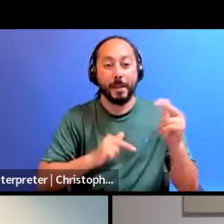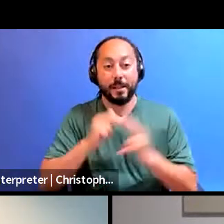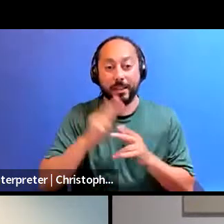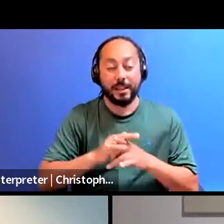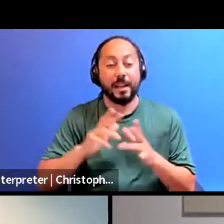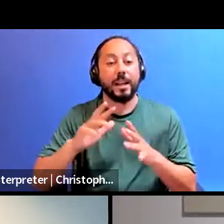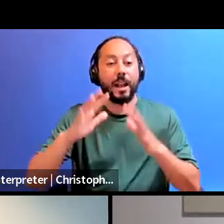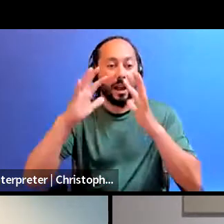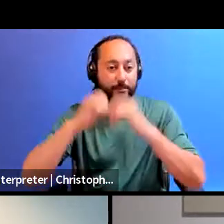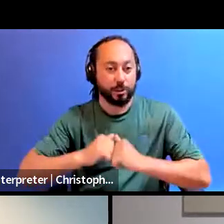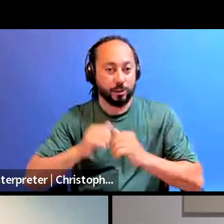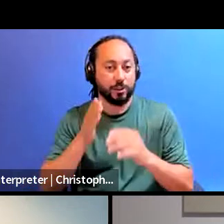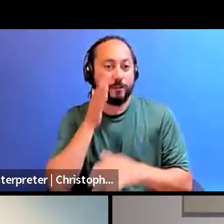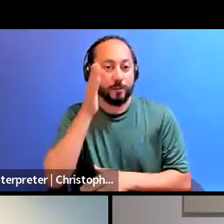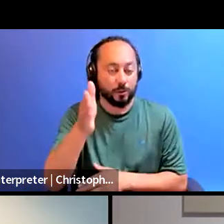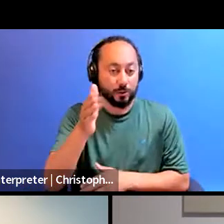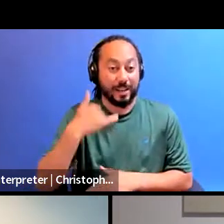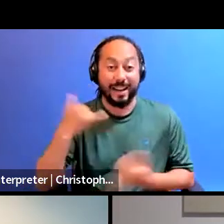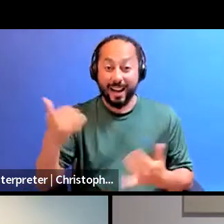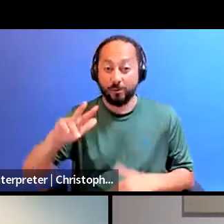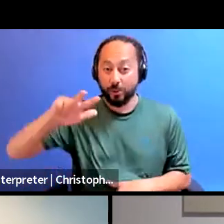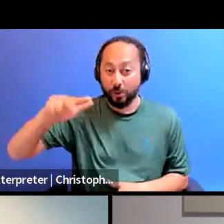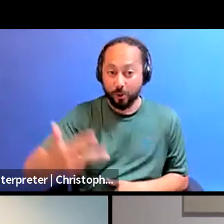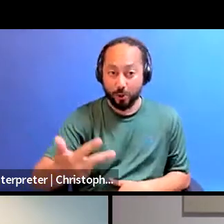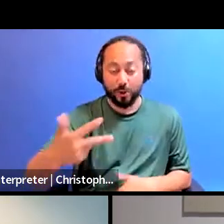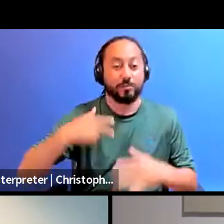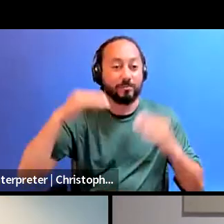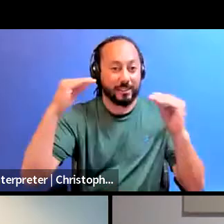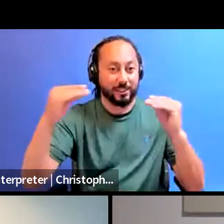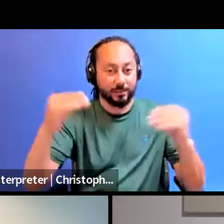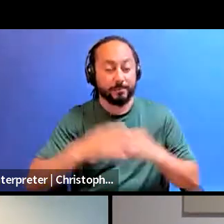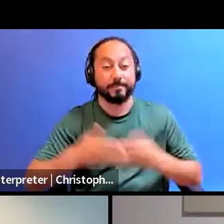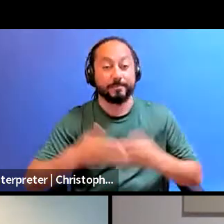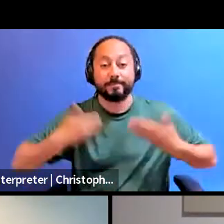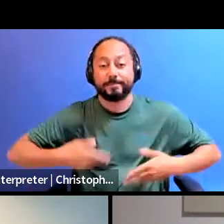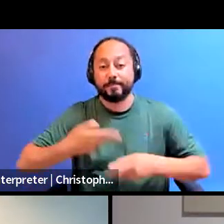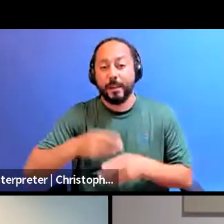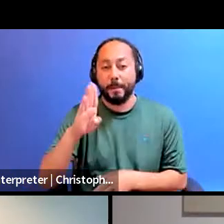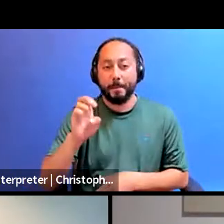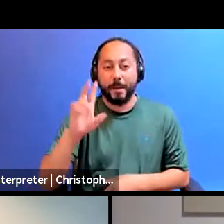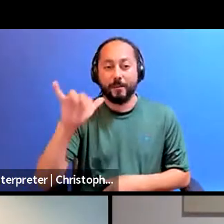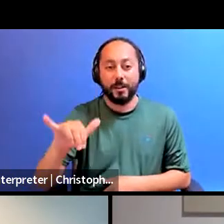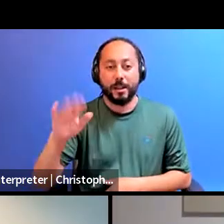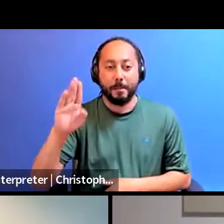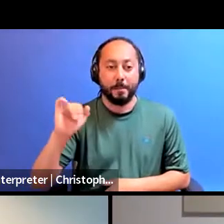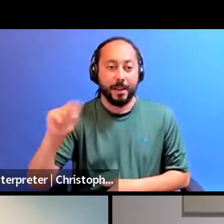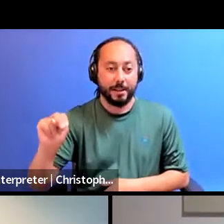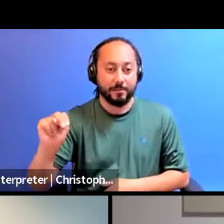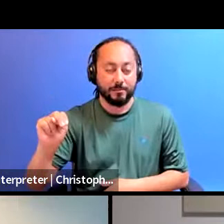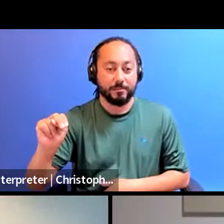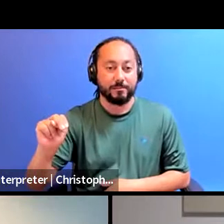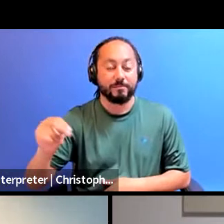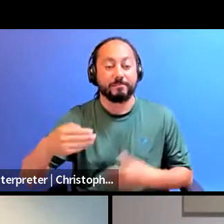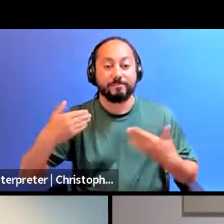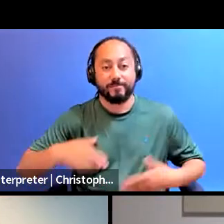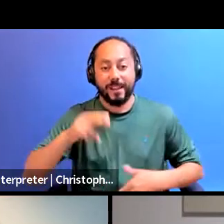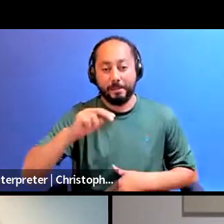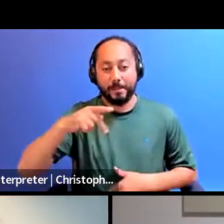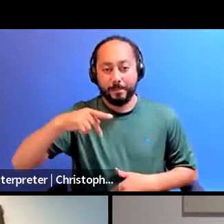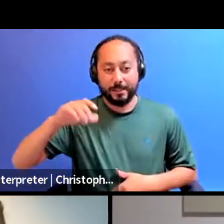series of teach-ins. I am Beverly Bain of the No Pride in Policing Coalition and your moderator for this evening.